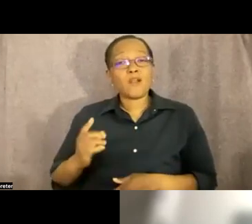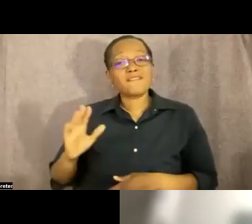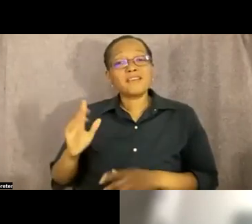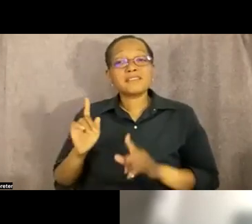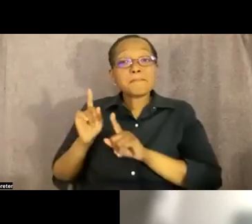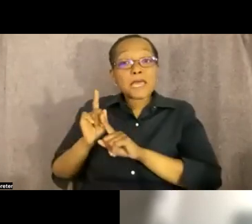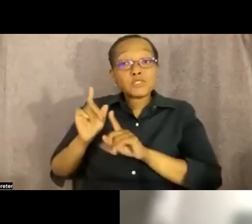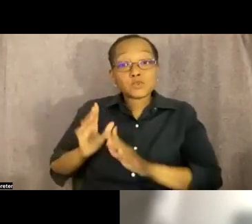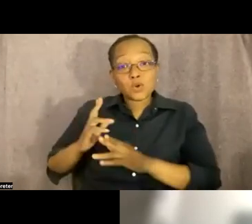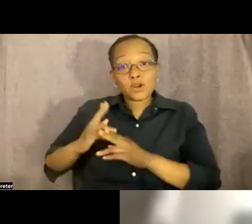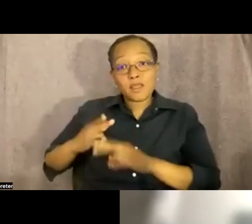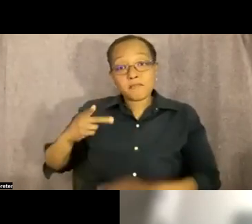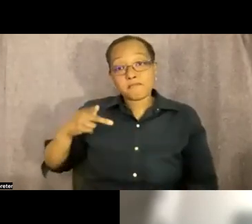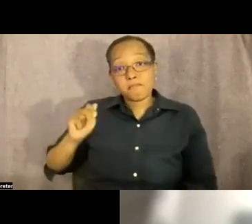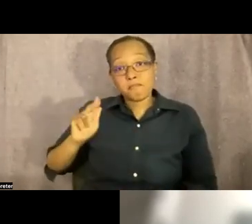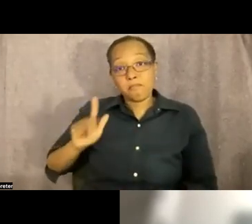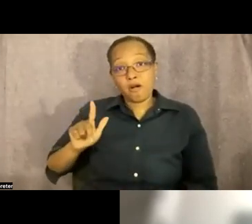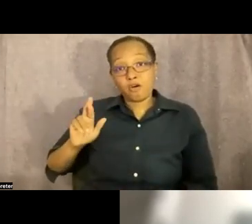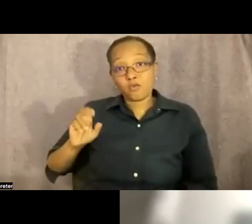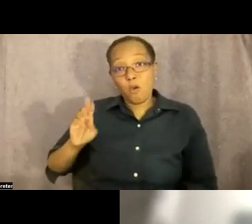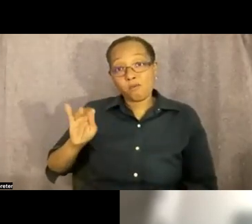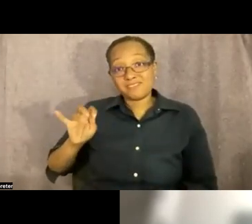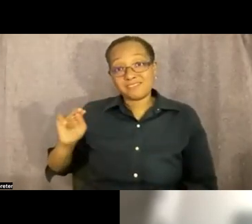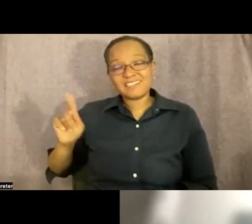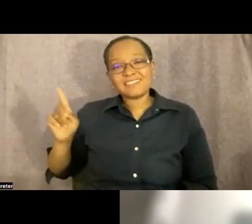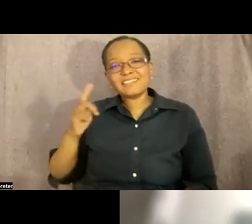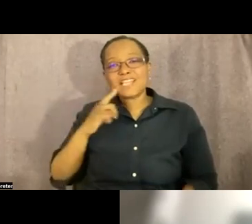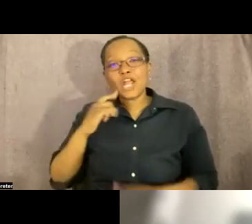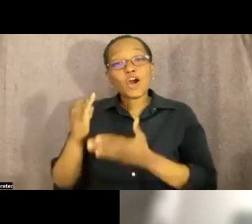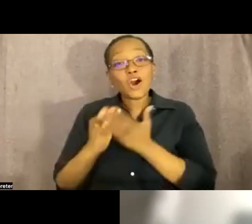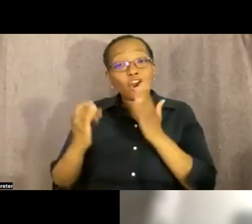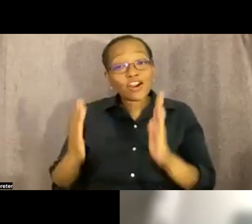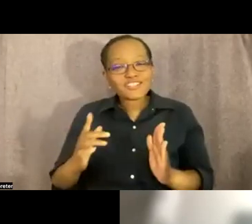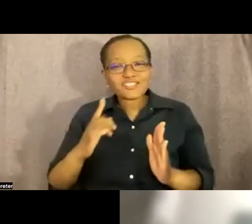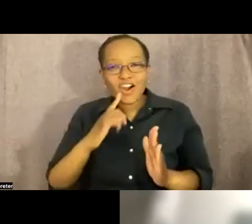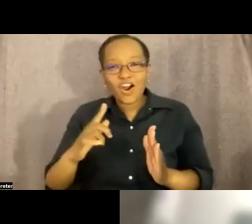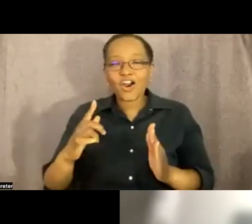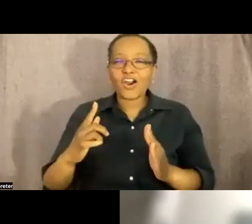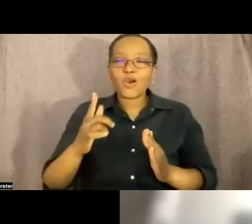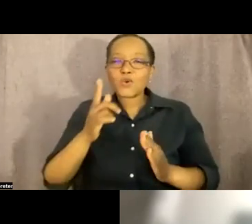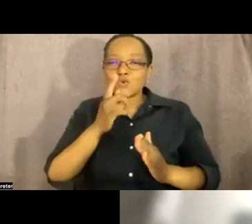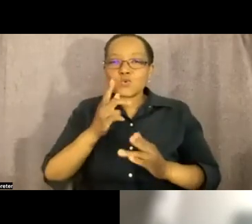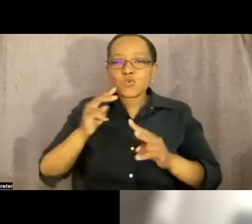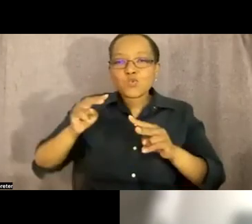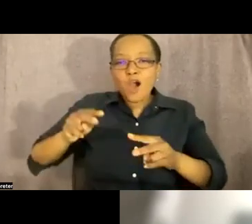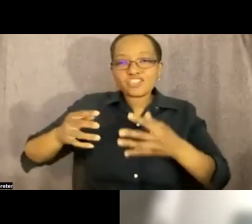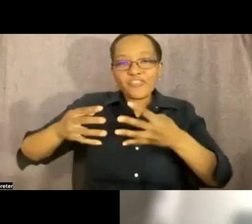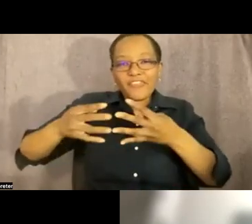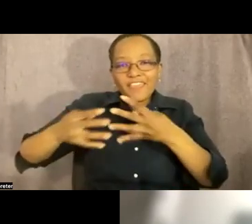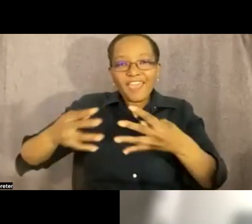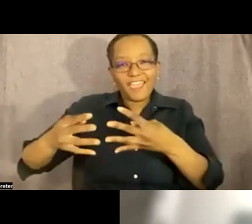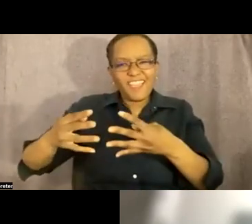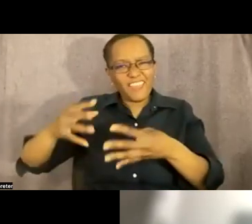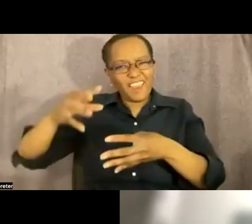robeson says uh that the artists are the gatekeepers of truth right